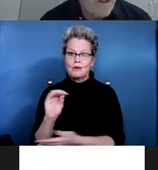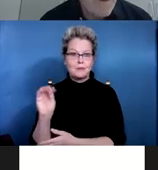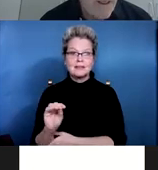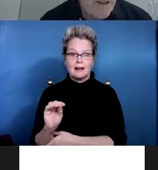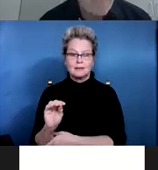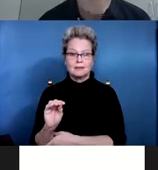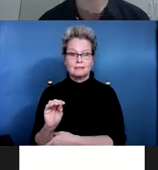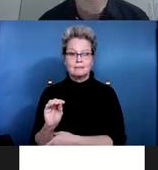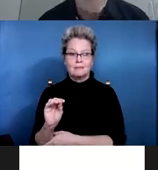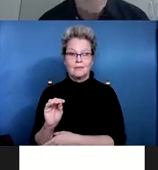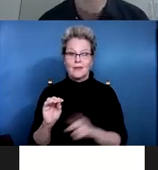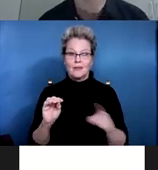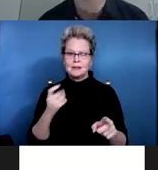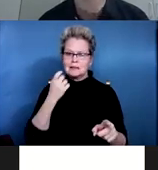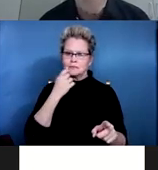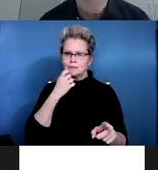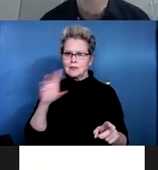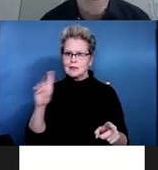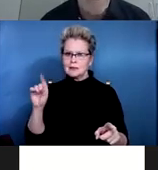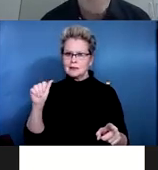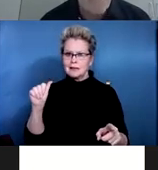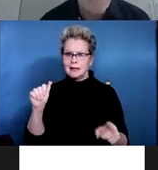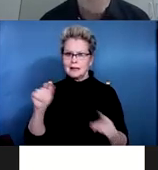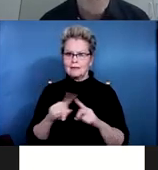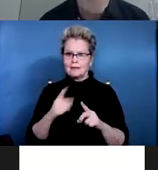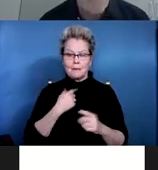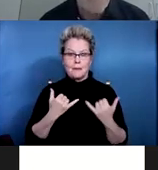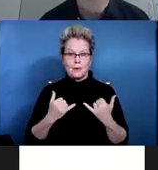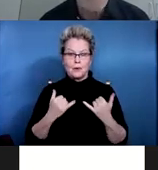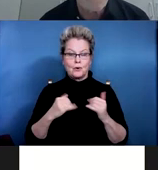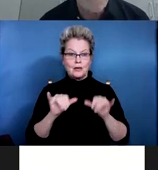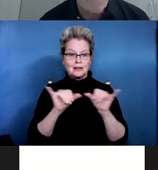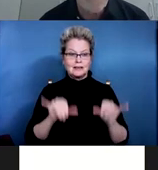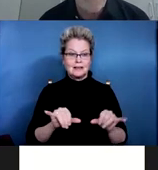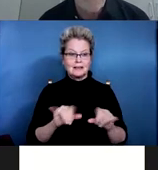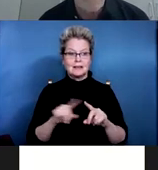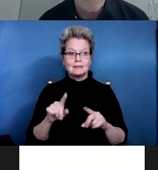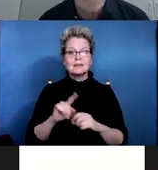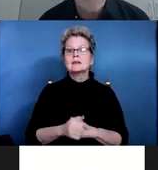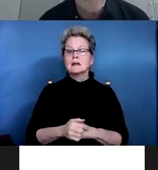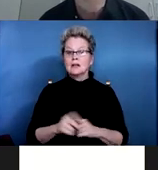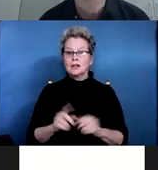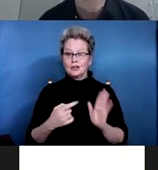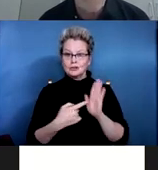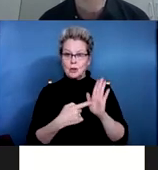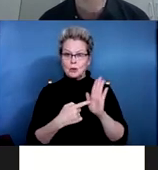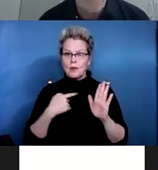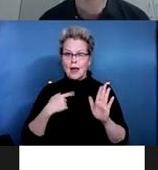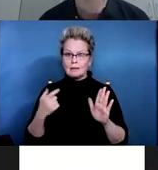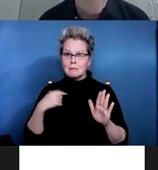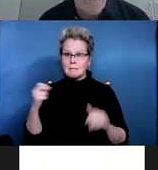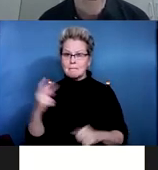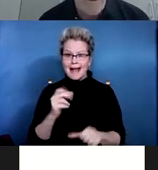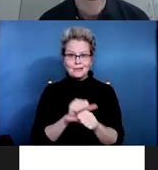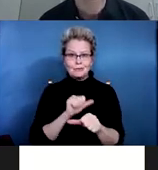most current data from the model systems indicates from the SCI model systems indicates indicate that return to work rate is only